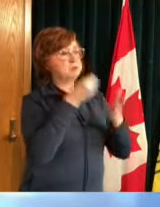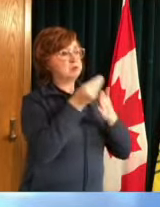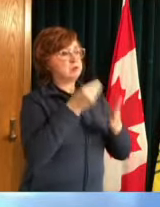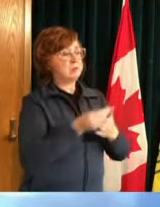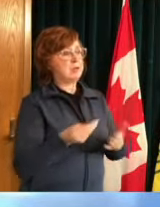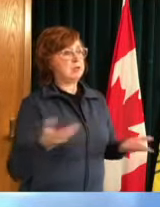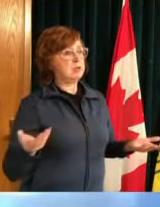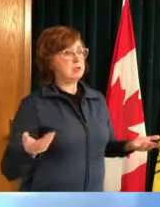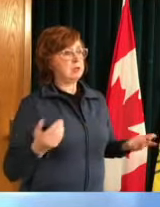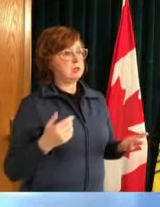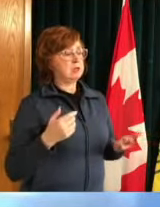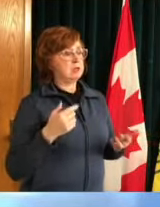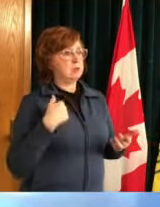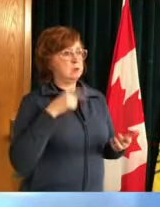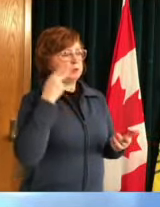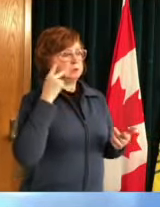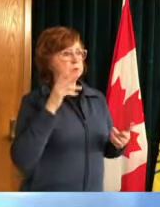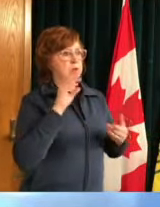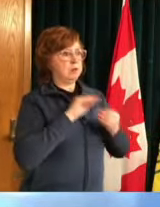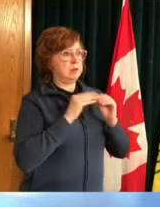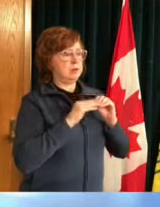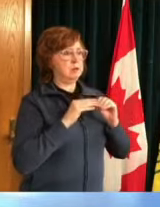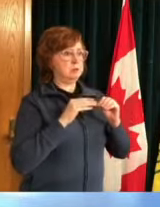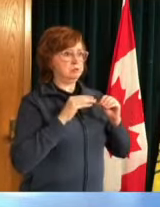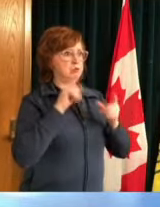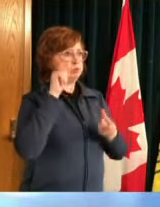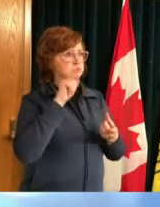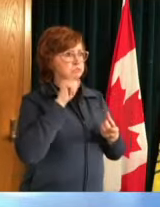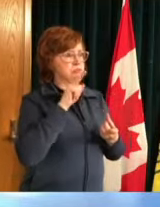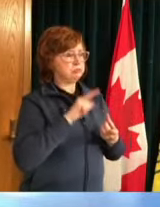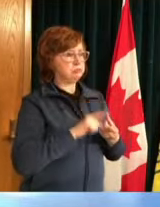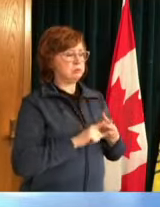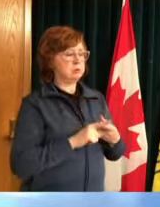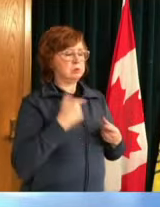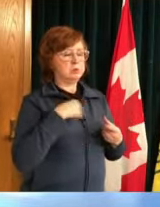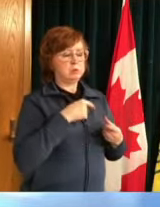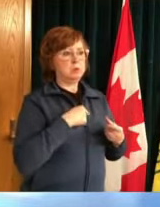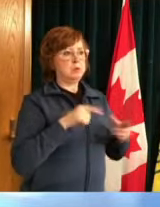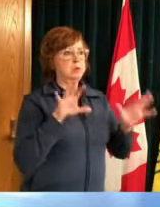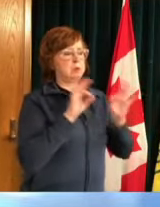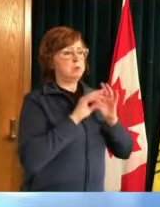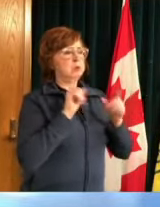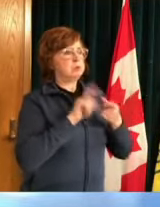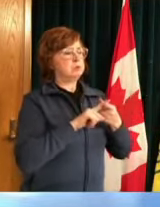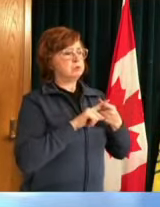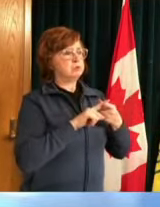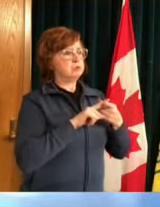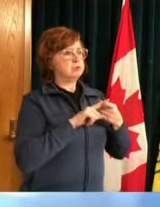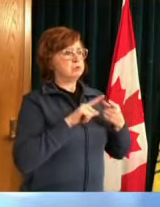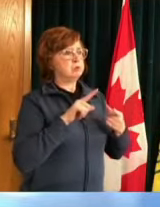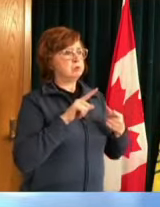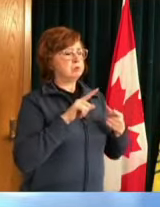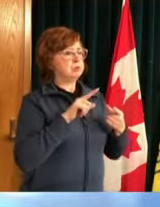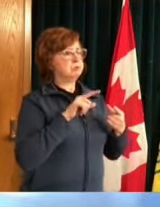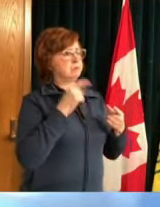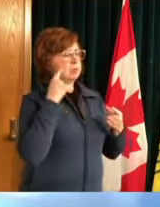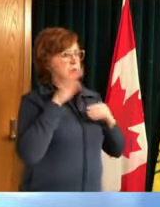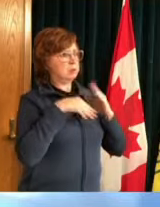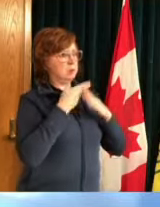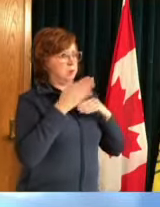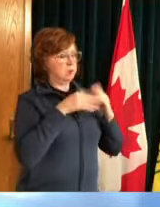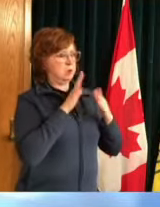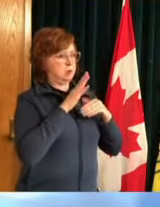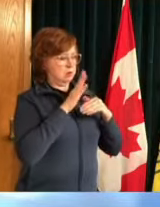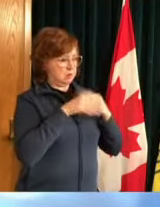and that we need to revisit all of those things and at the end of the day it is our individual behaviors a lot of these uh orders